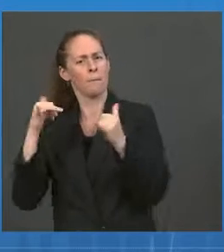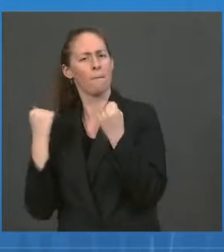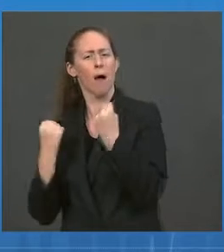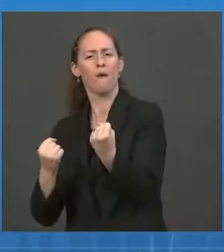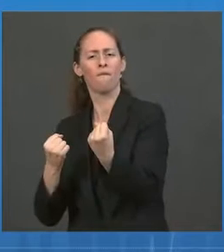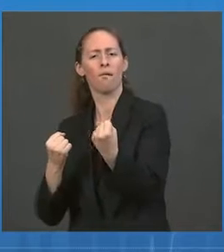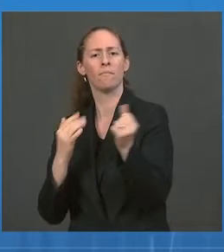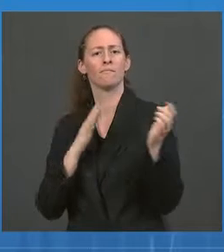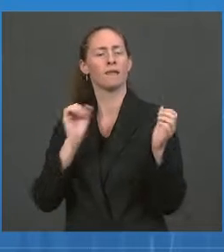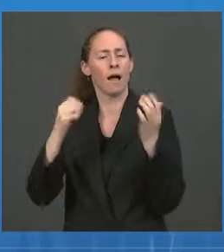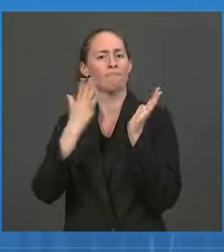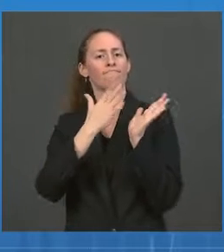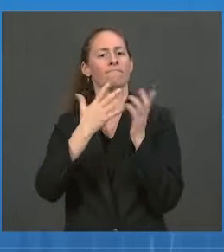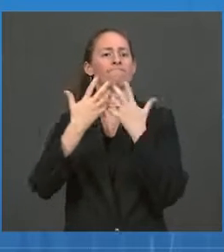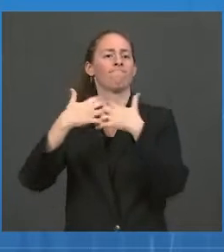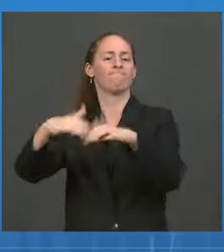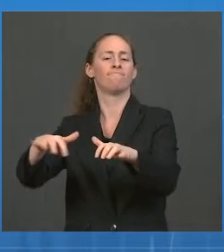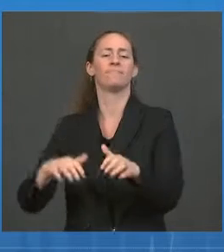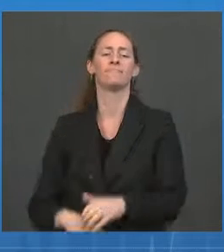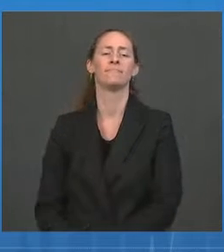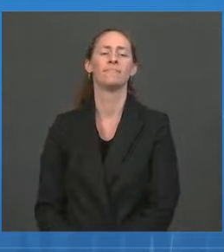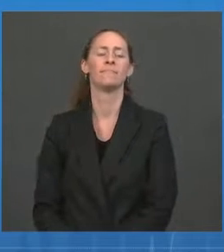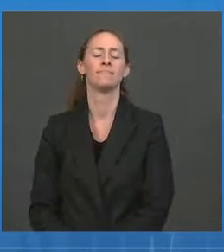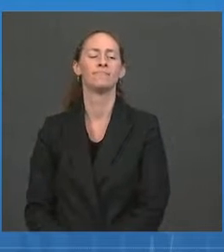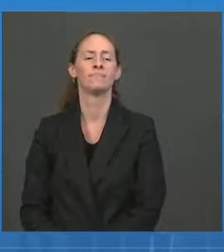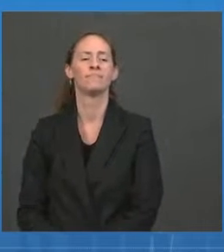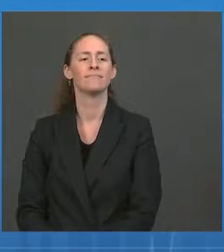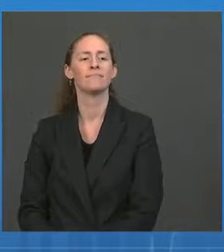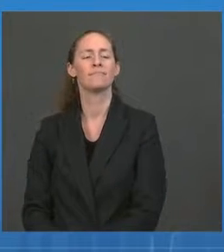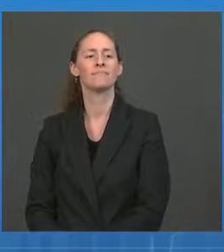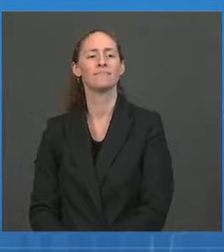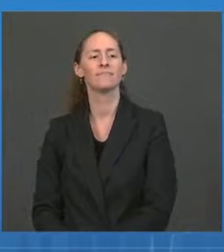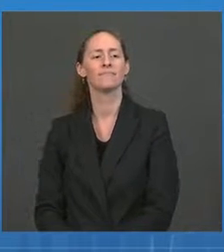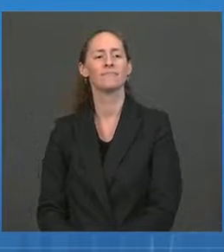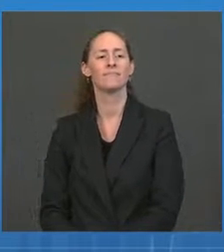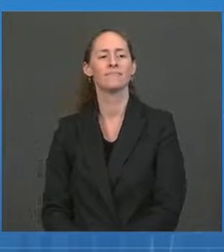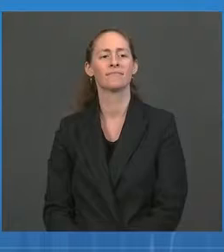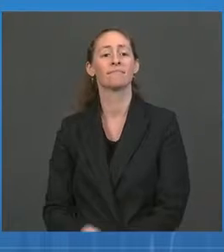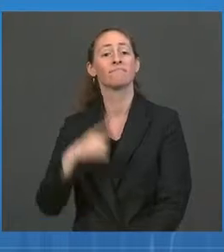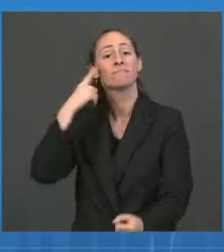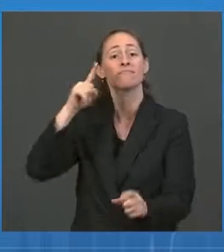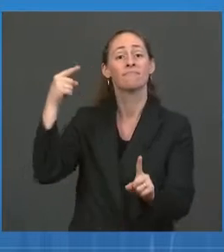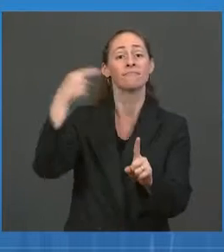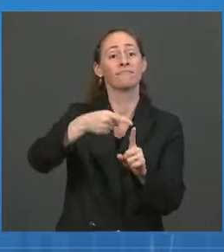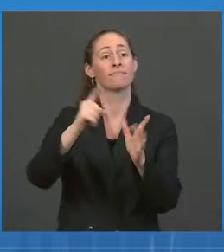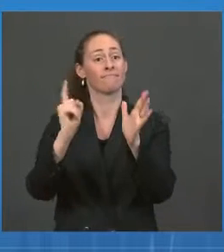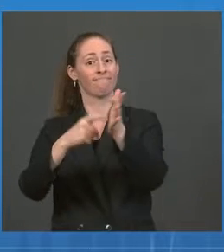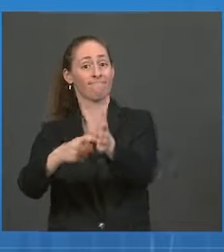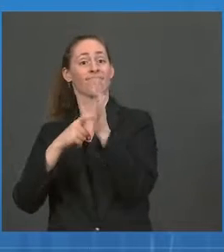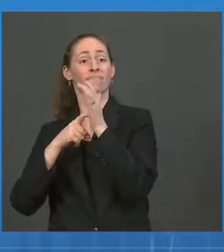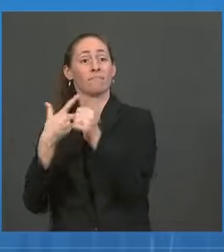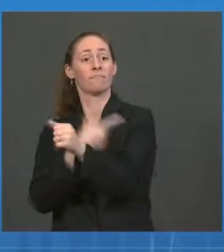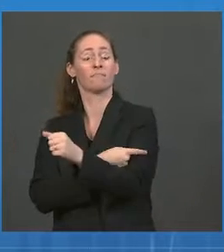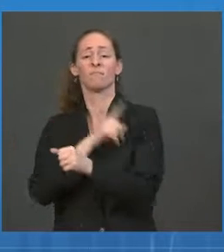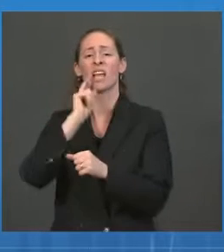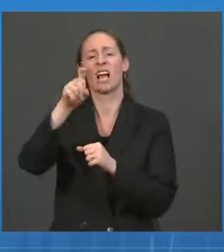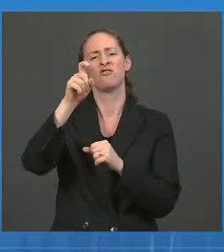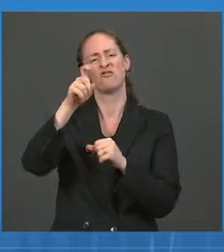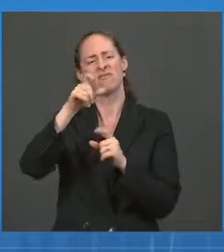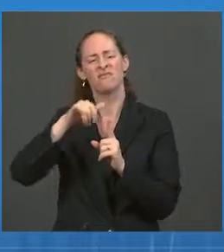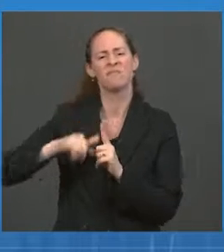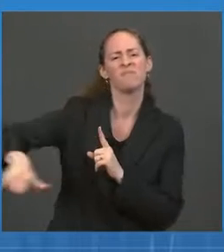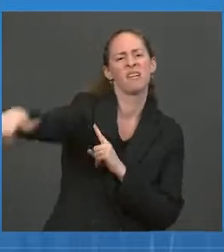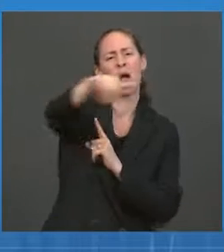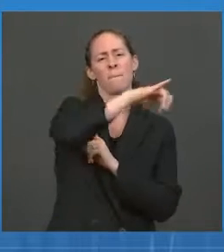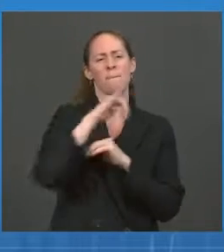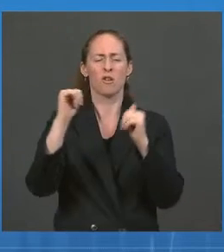The bottom line is the President's vaccination requirements are becoming the standard for American workers across the country. They